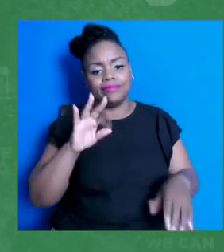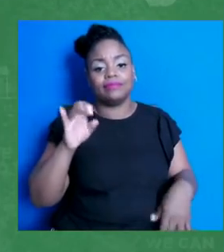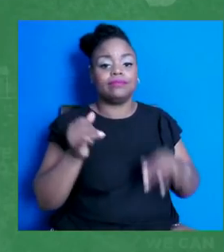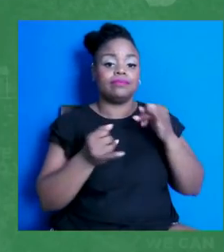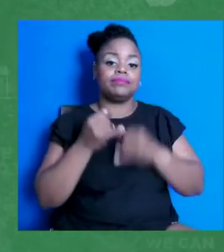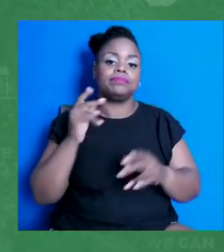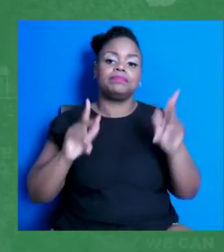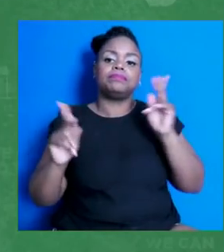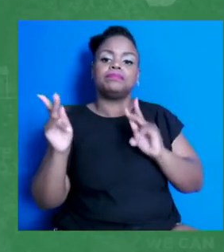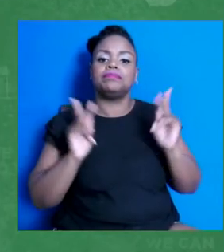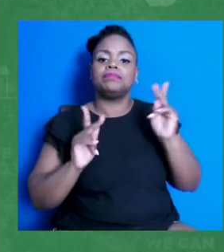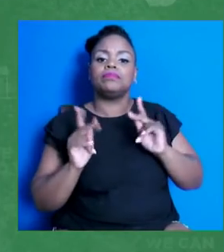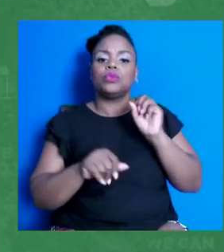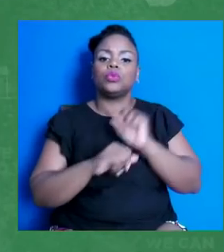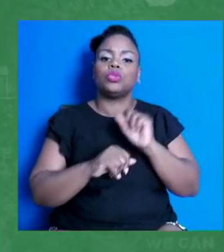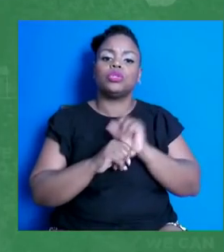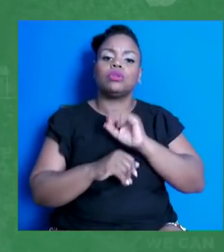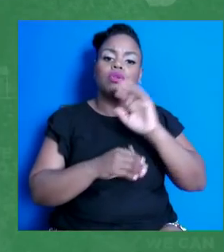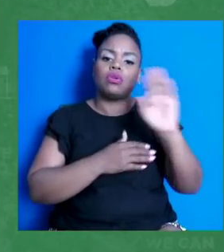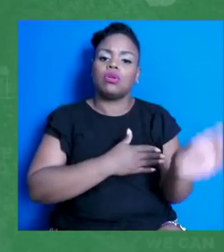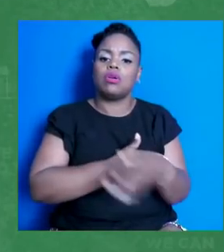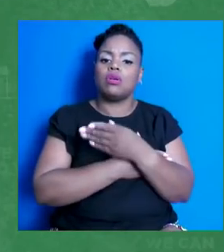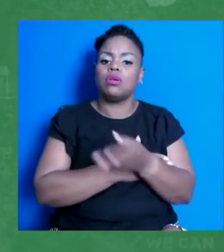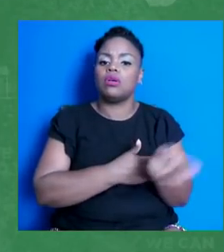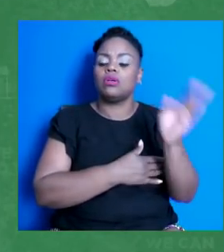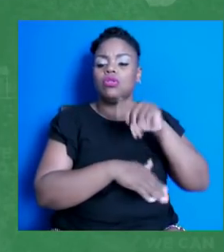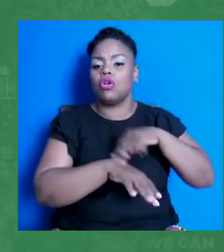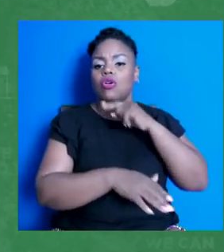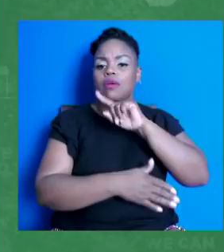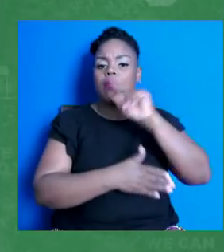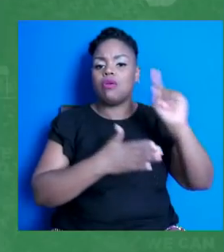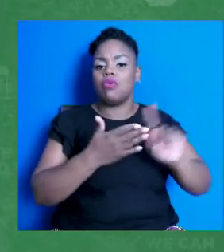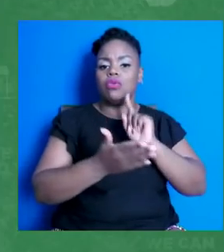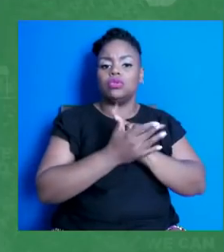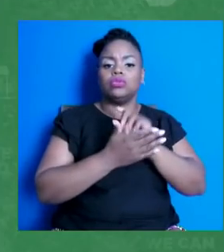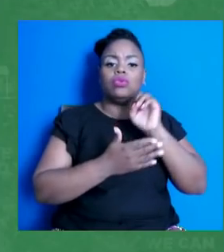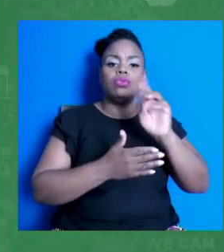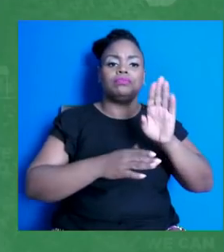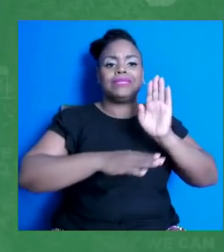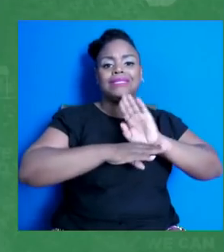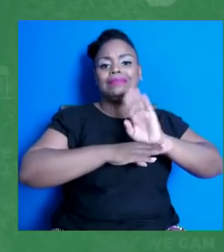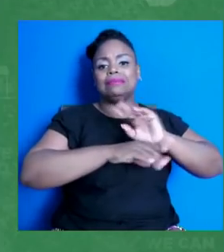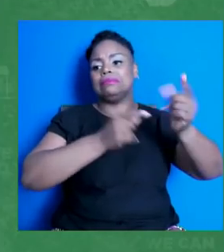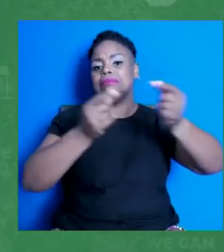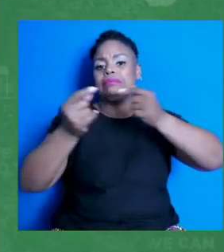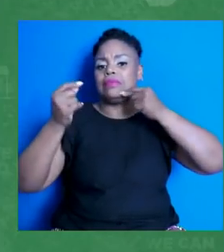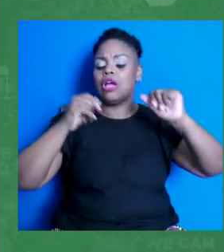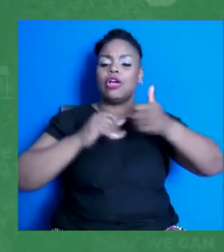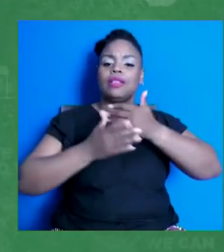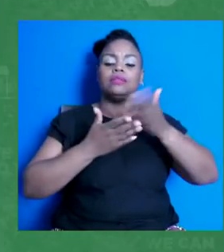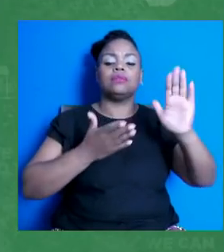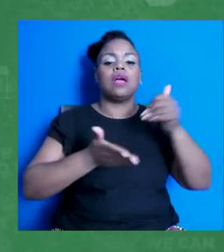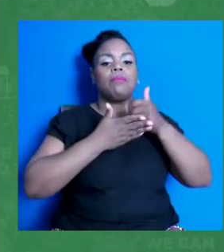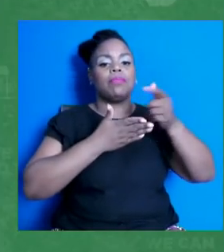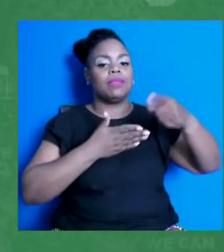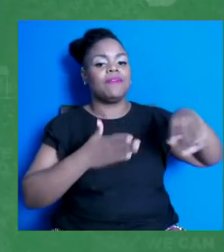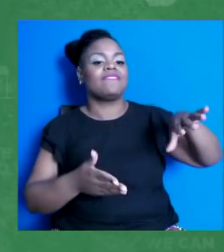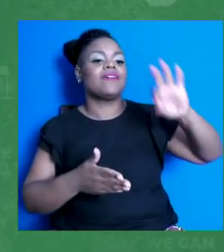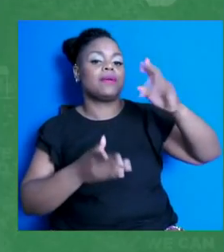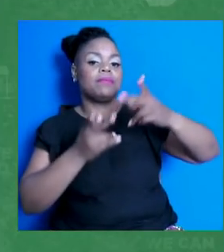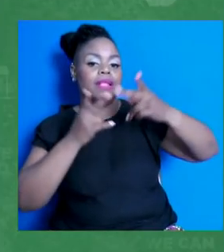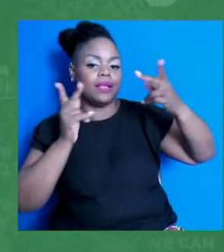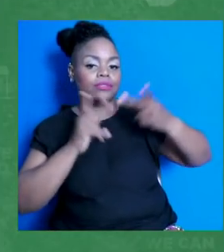hours or have a lot to do with extracurricular activities. You can help them find a vaccine site that has extended hours.